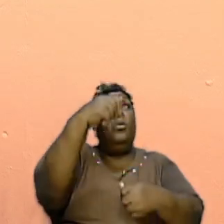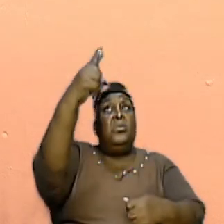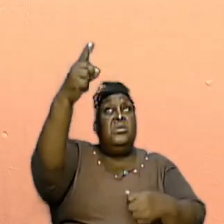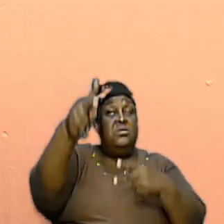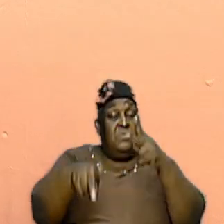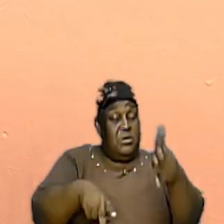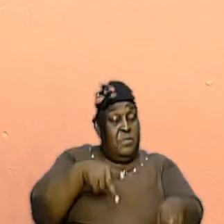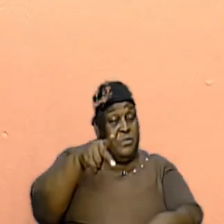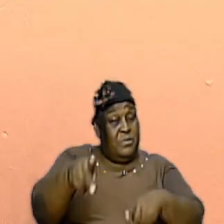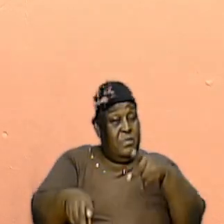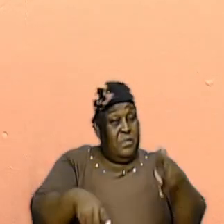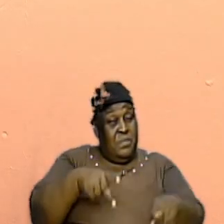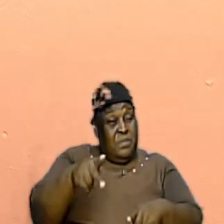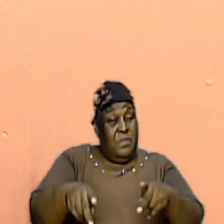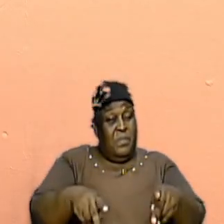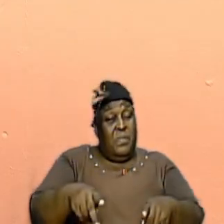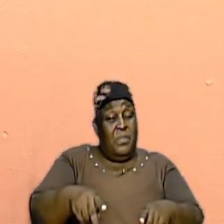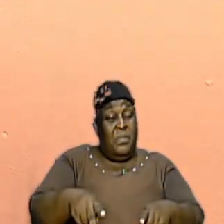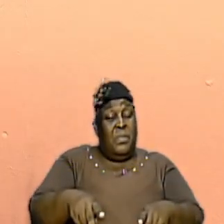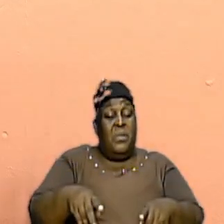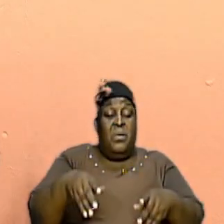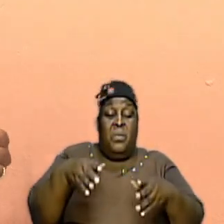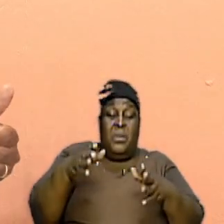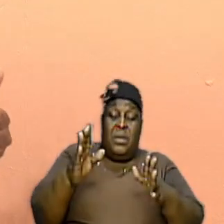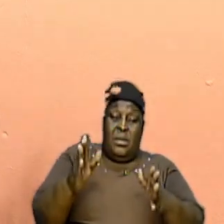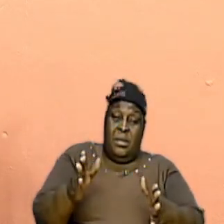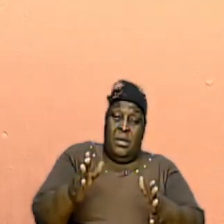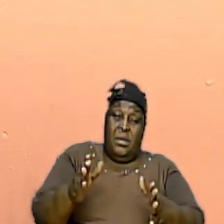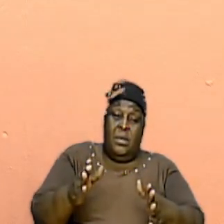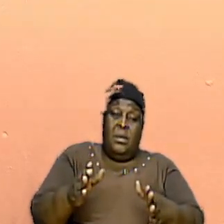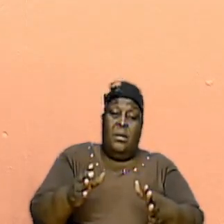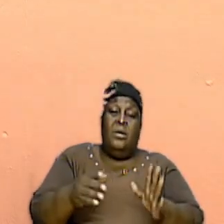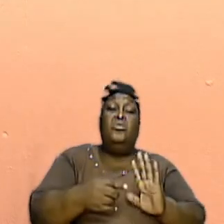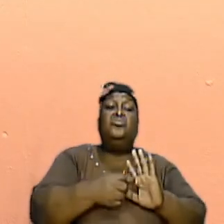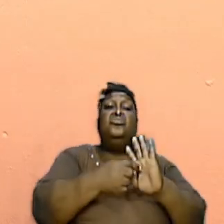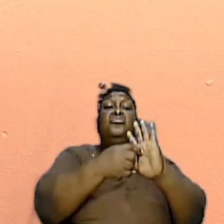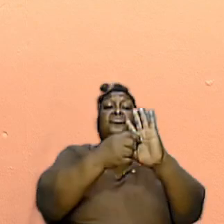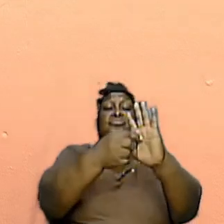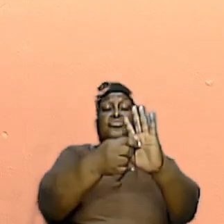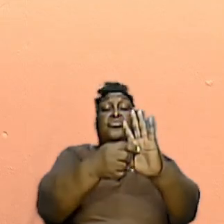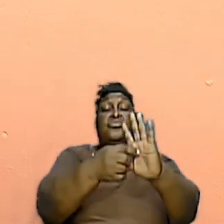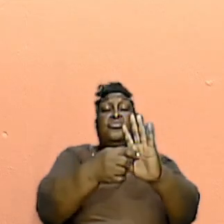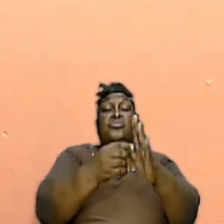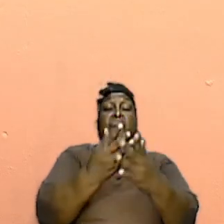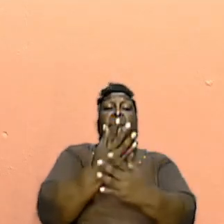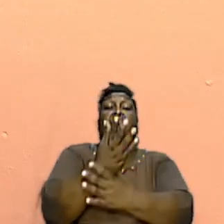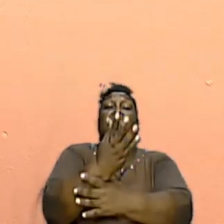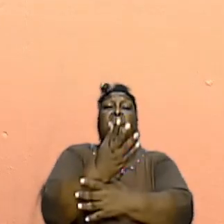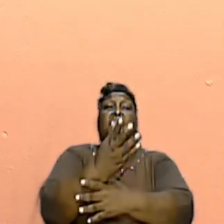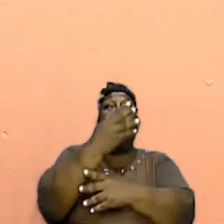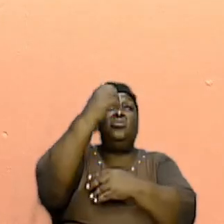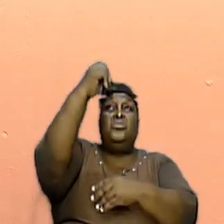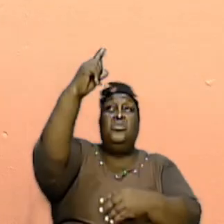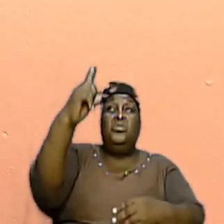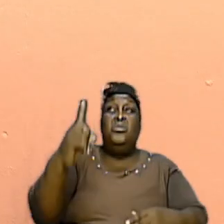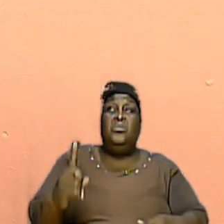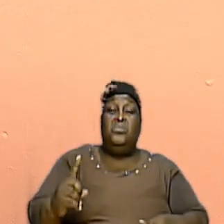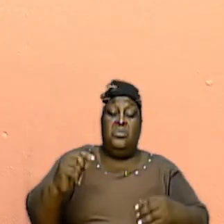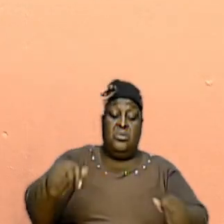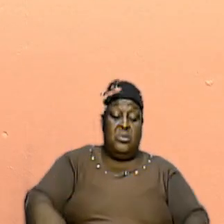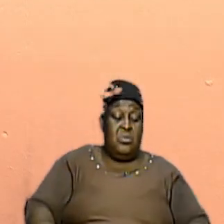profound, a very marked way, He showed that through His coming to dwell